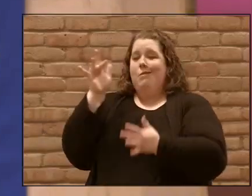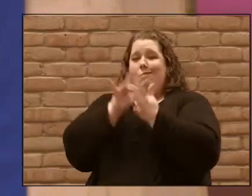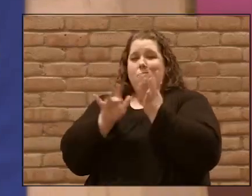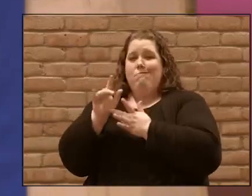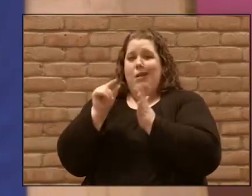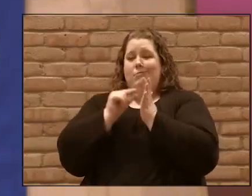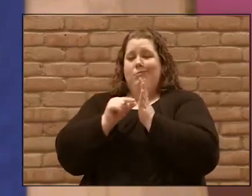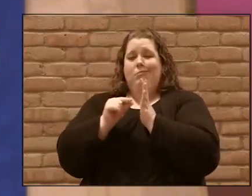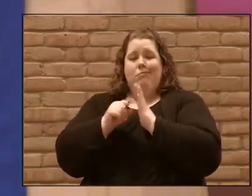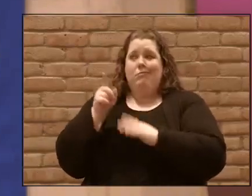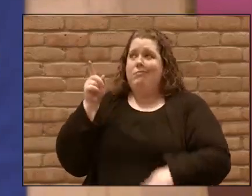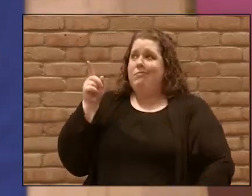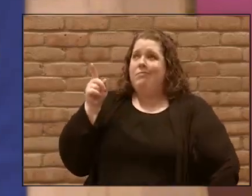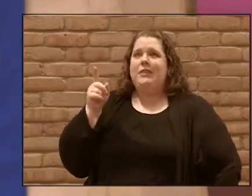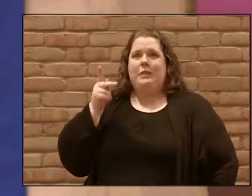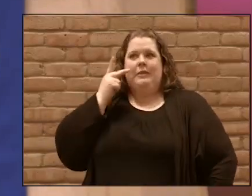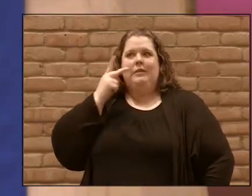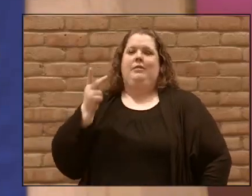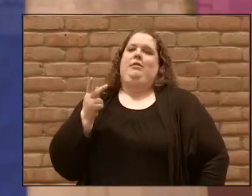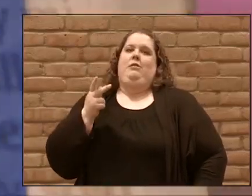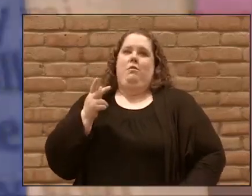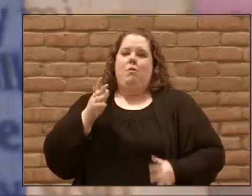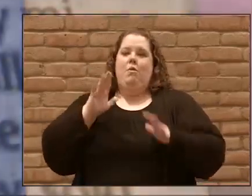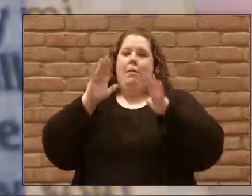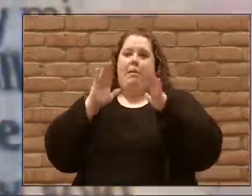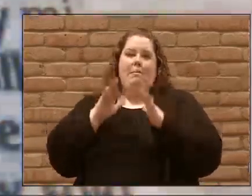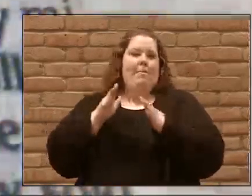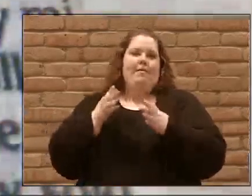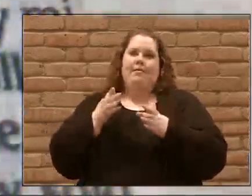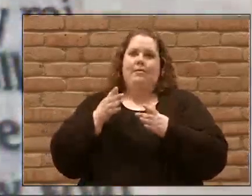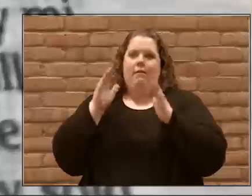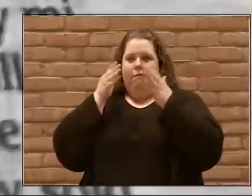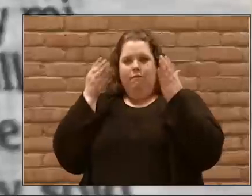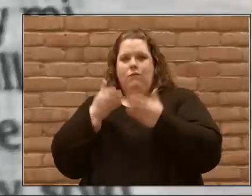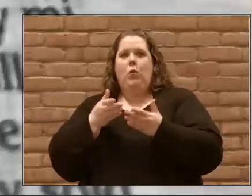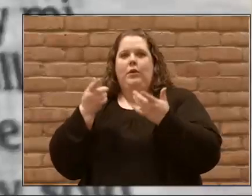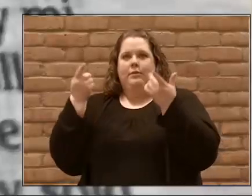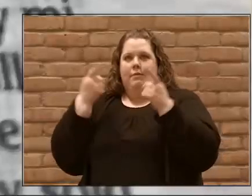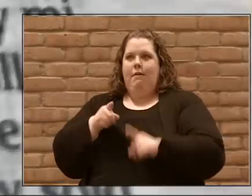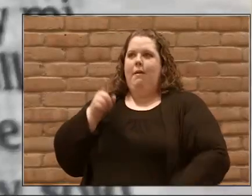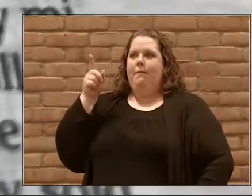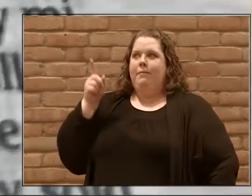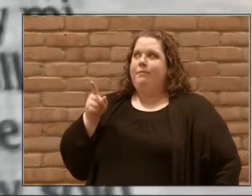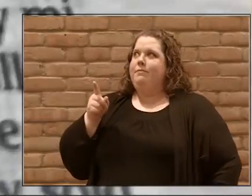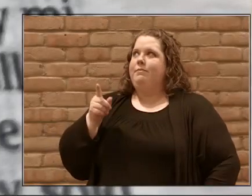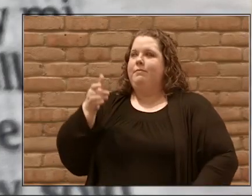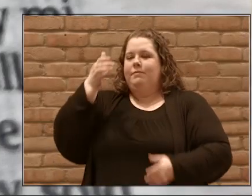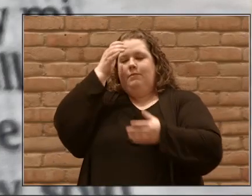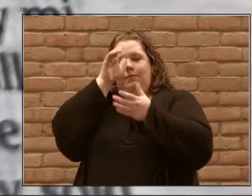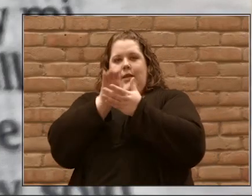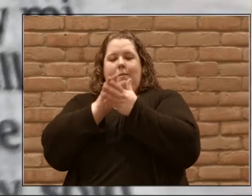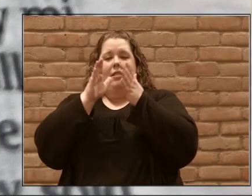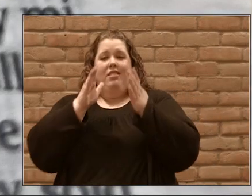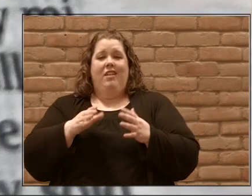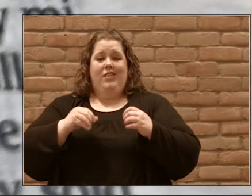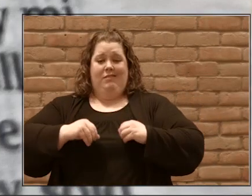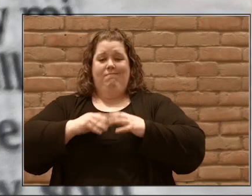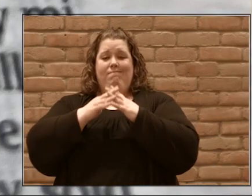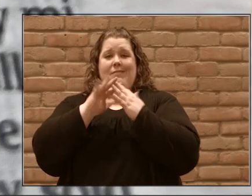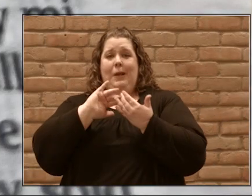ways of how they were being focused. And so here we go. The believers form a community.